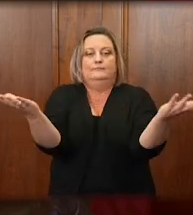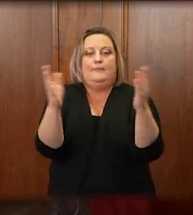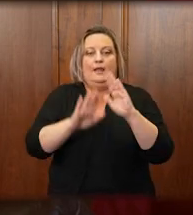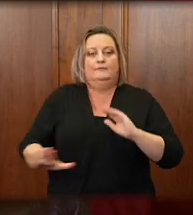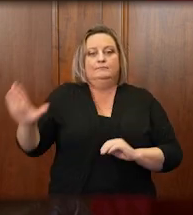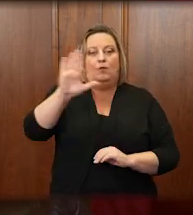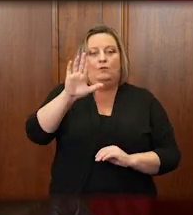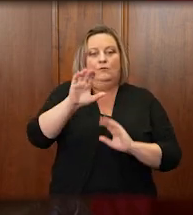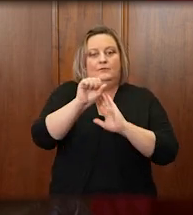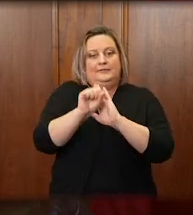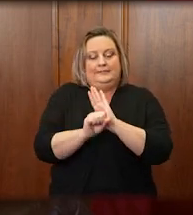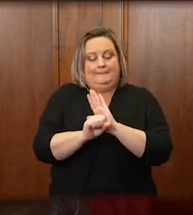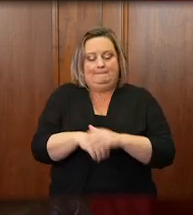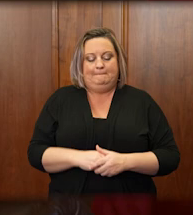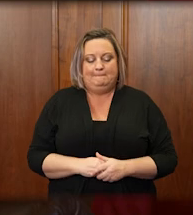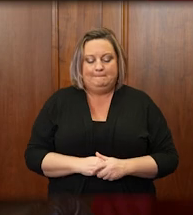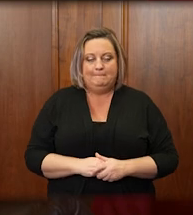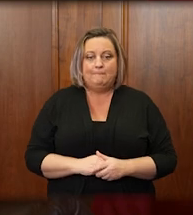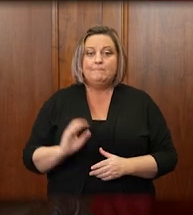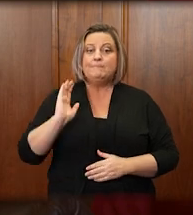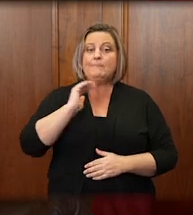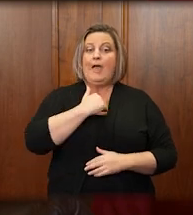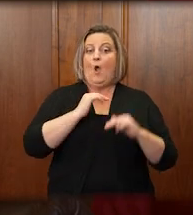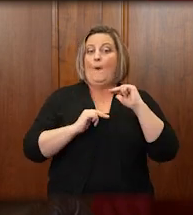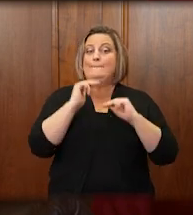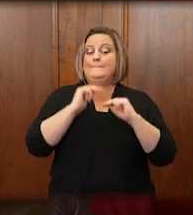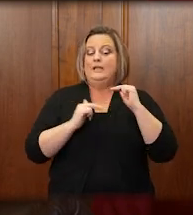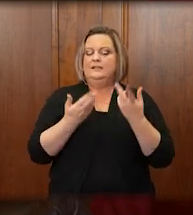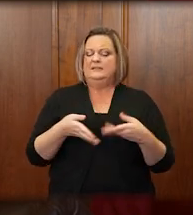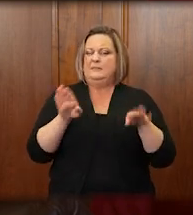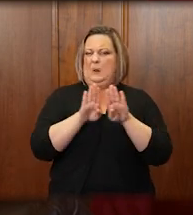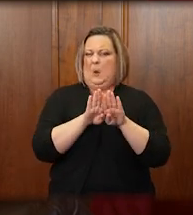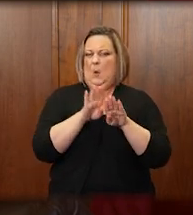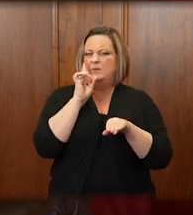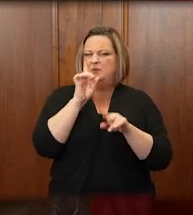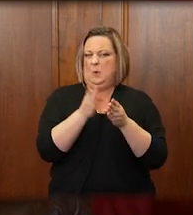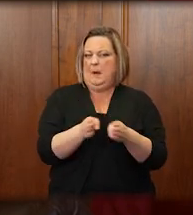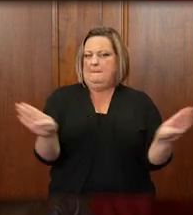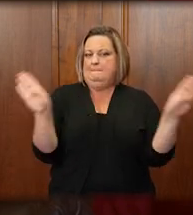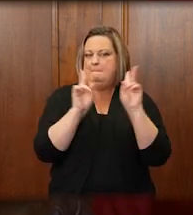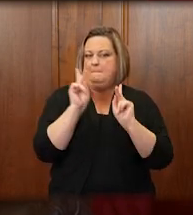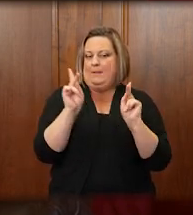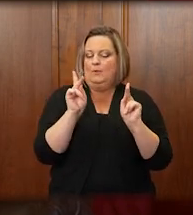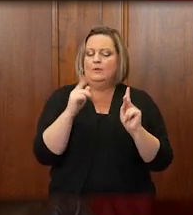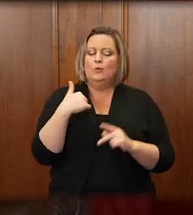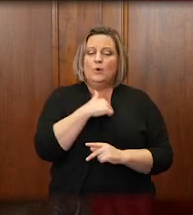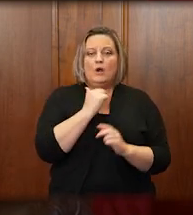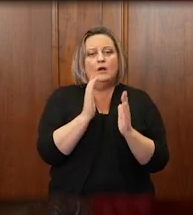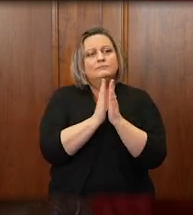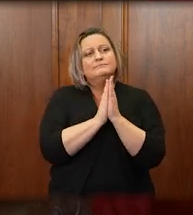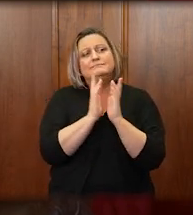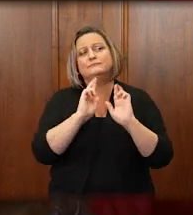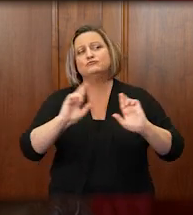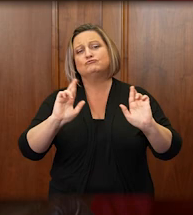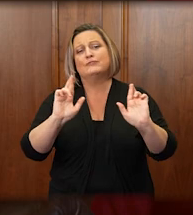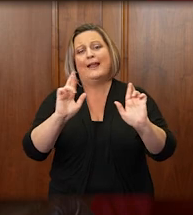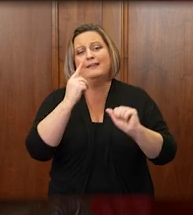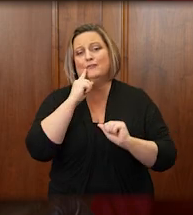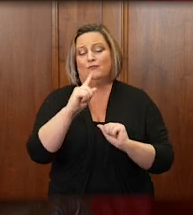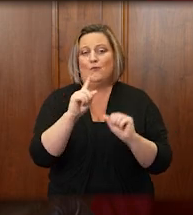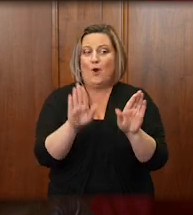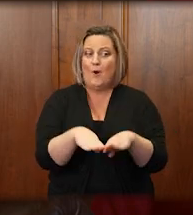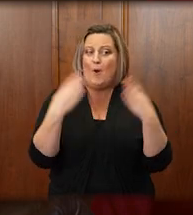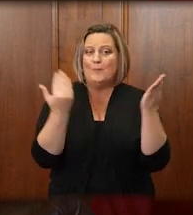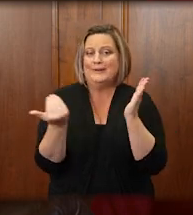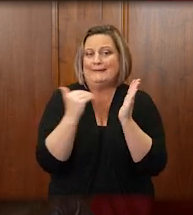Our building has remained closed to the public. I think we all look forward to the day when we can reopen and offer tours to adults and